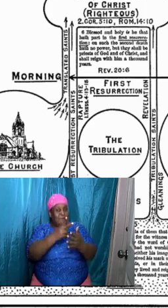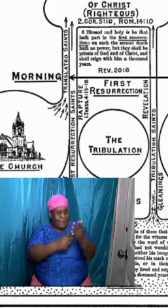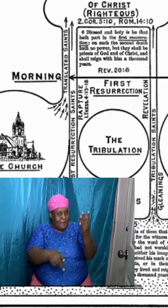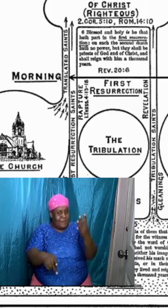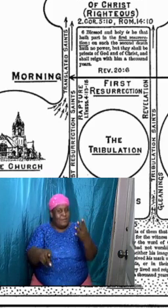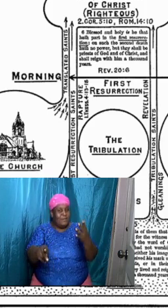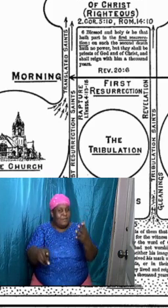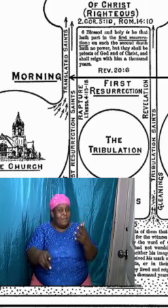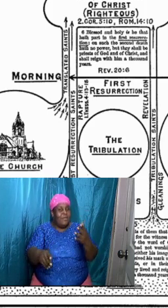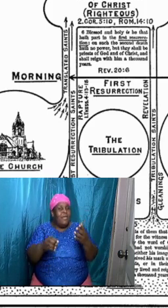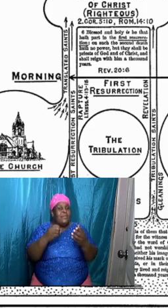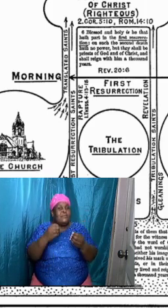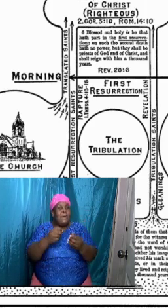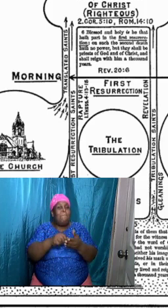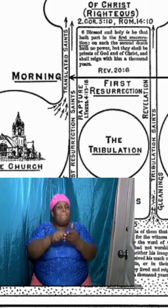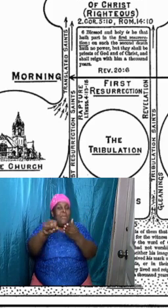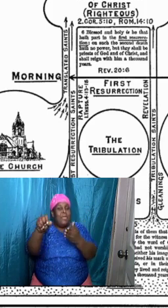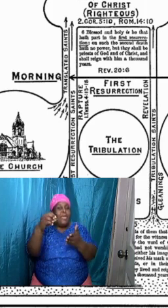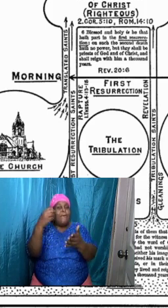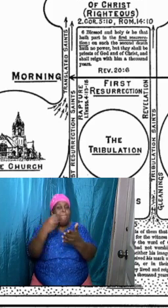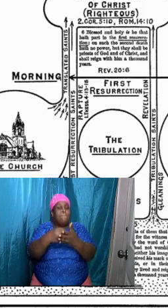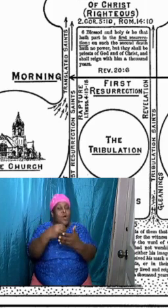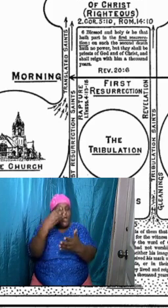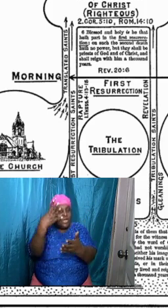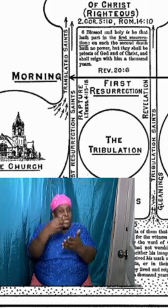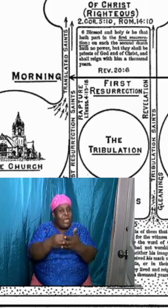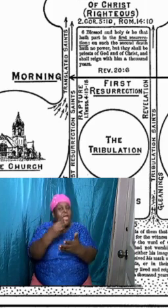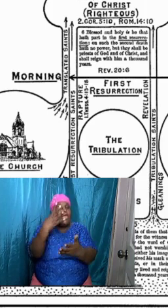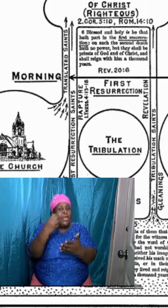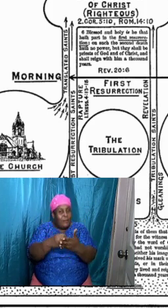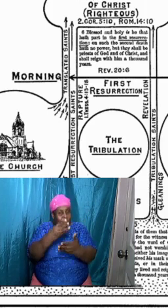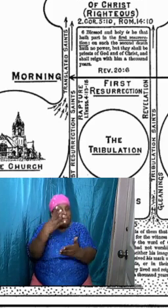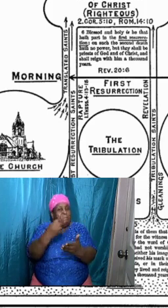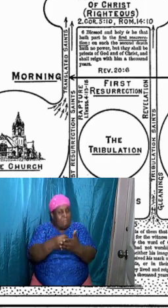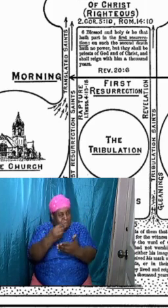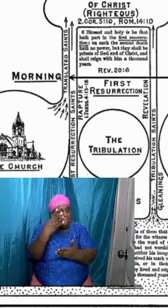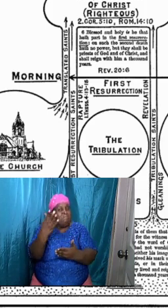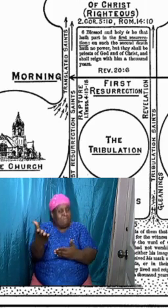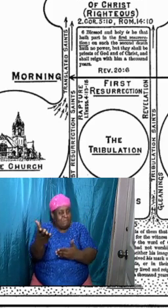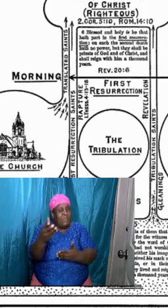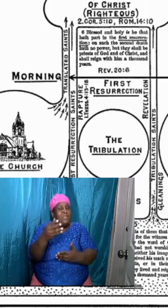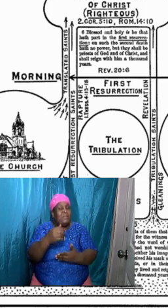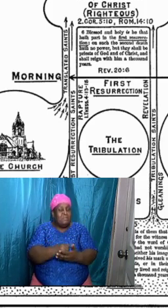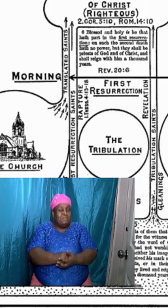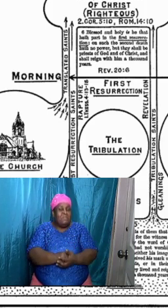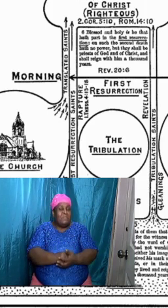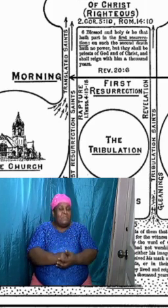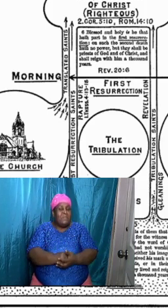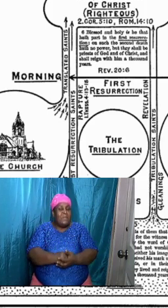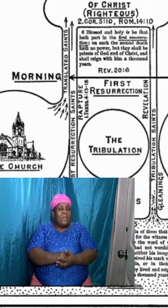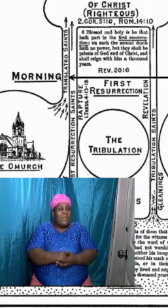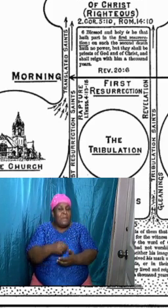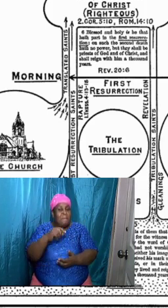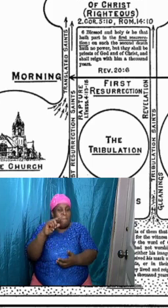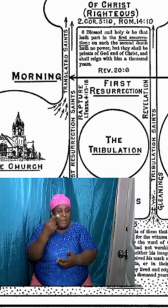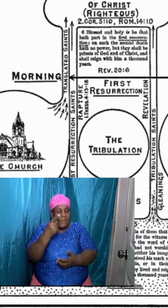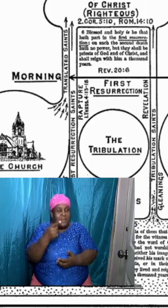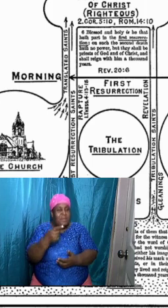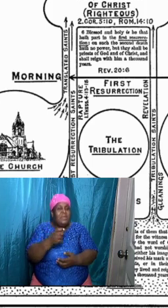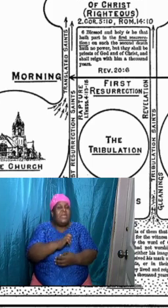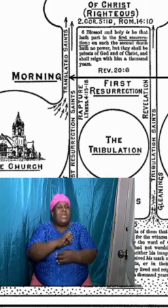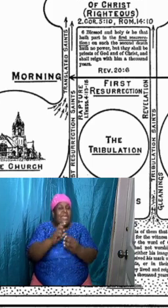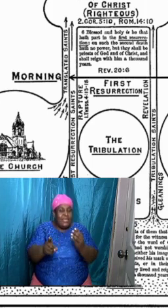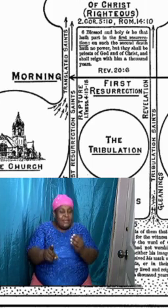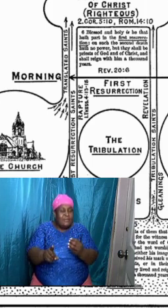marriage contract the first phase continues with the peeing of the dowry the first phase ends with the